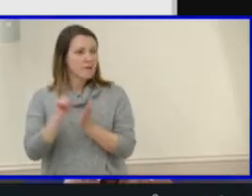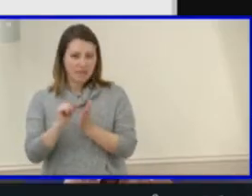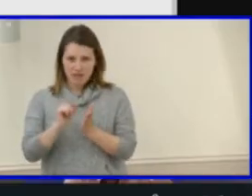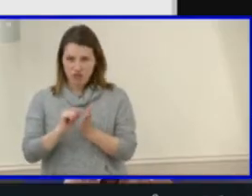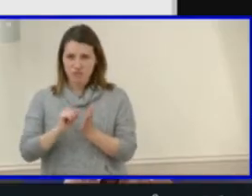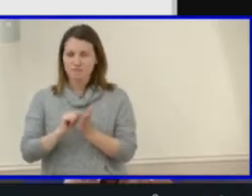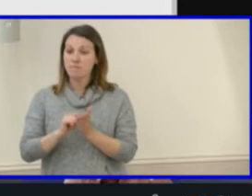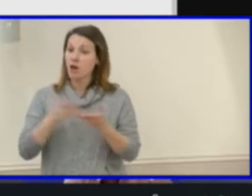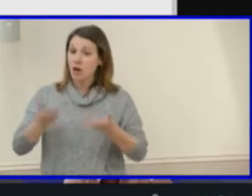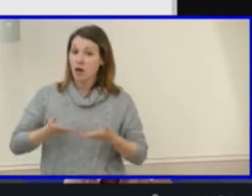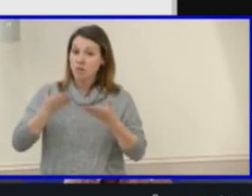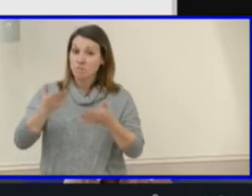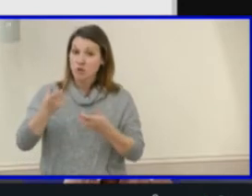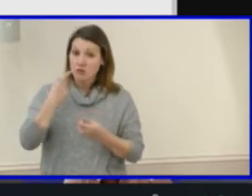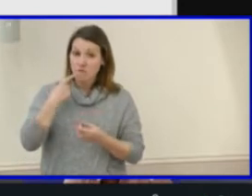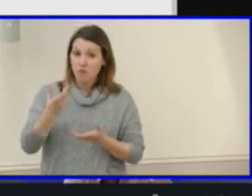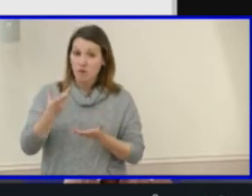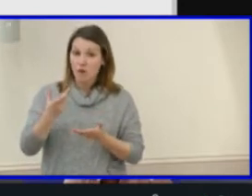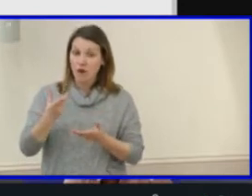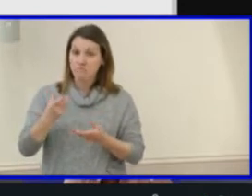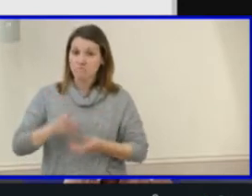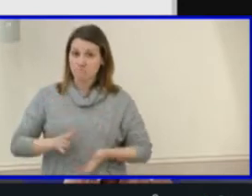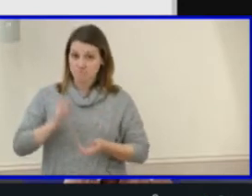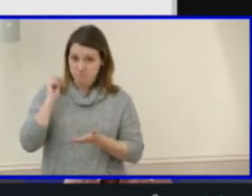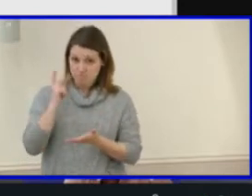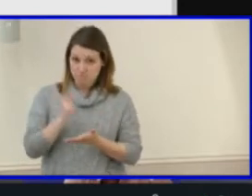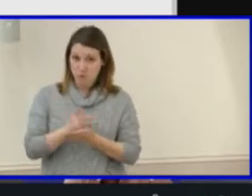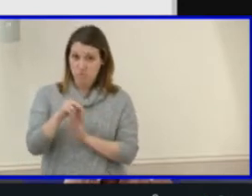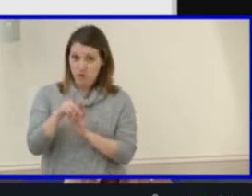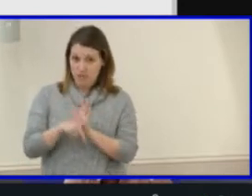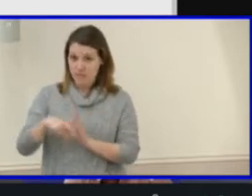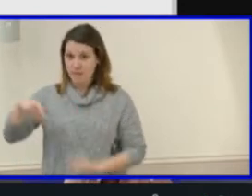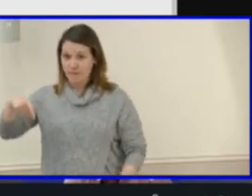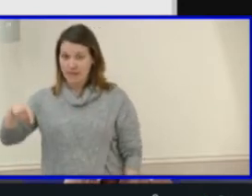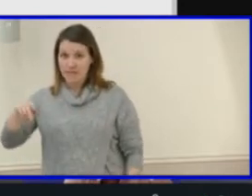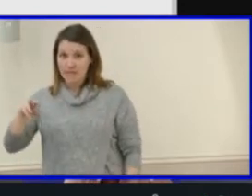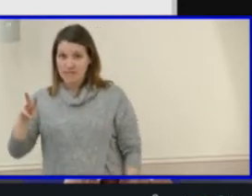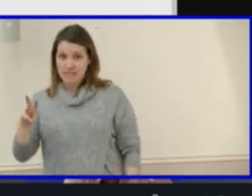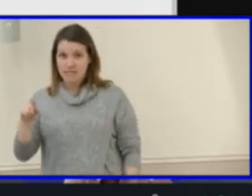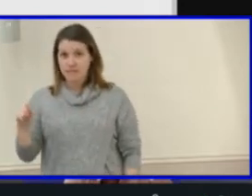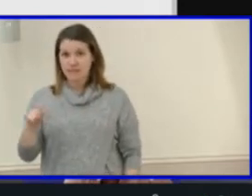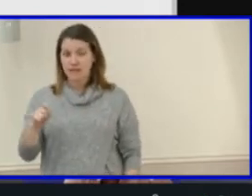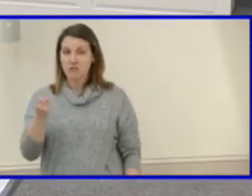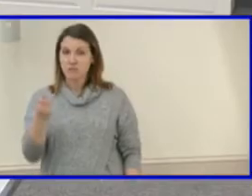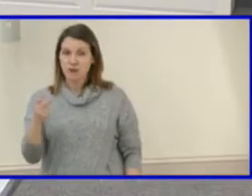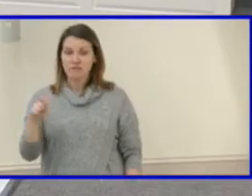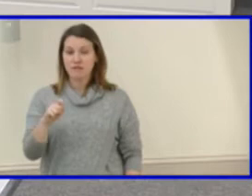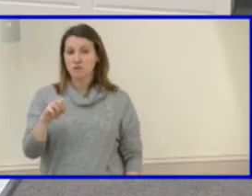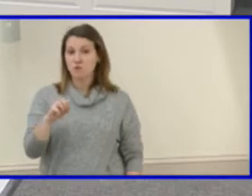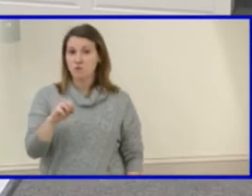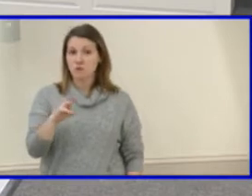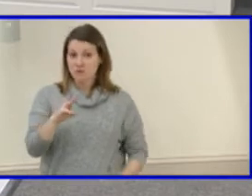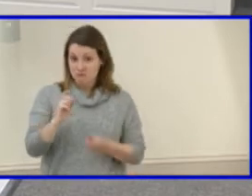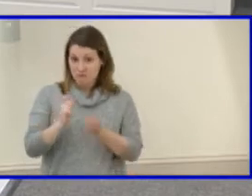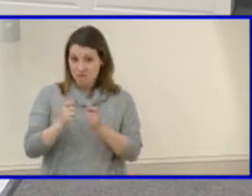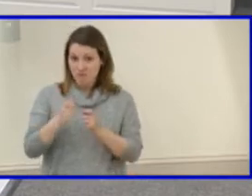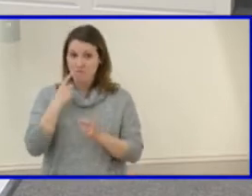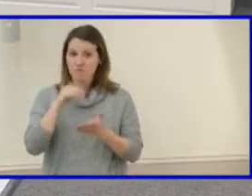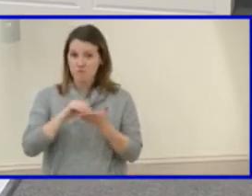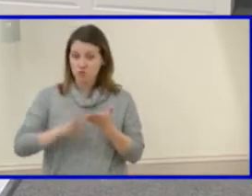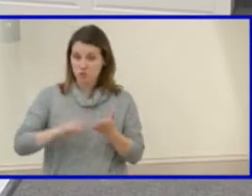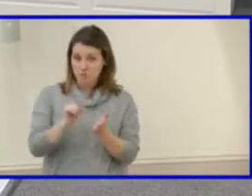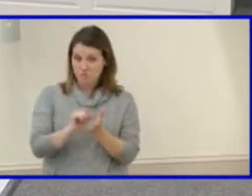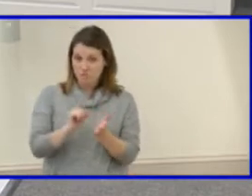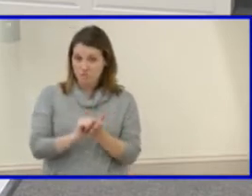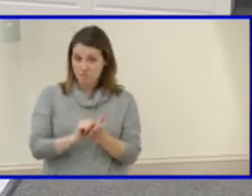motion to approve proposed revisions to policy P6, P6-12-006 student publications.